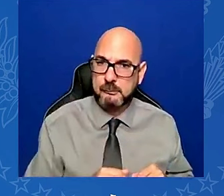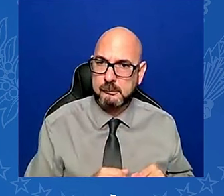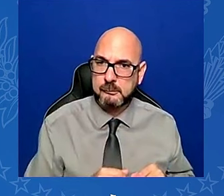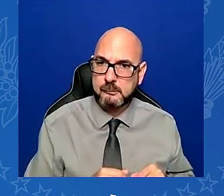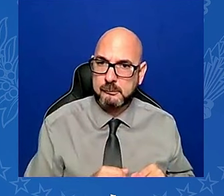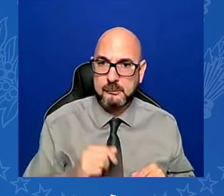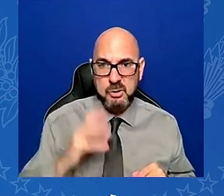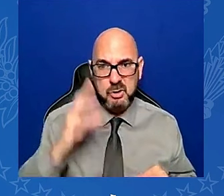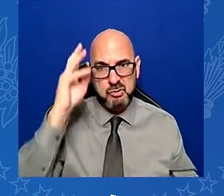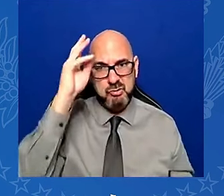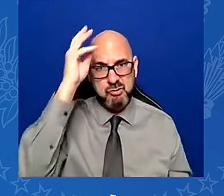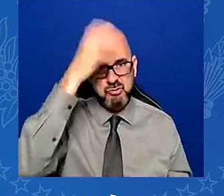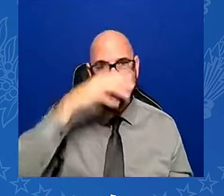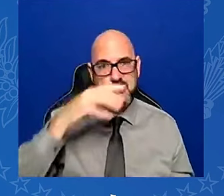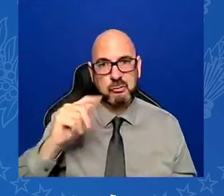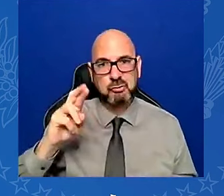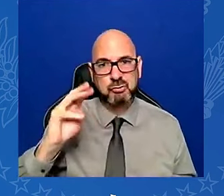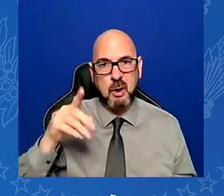But look,